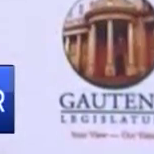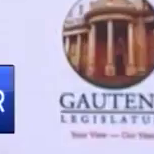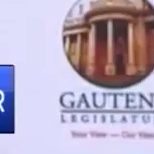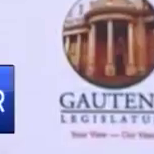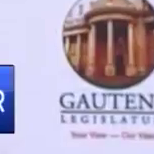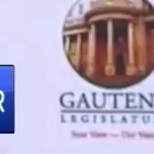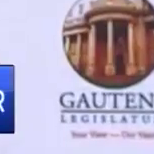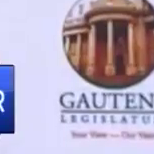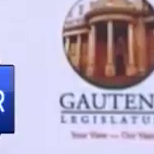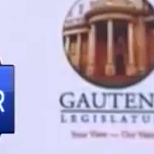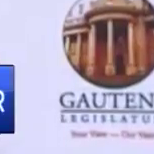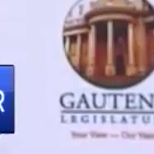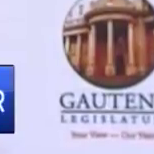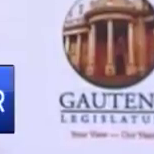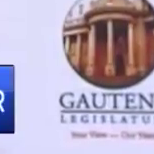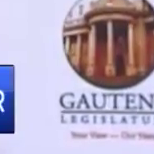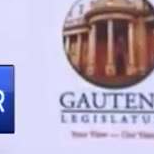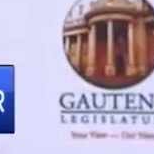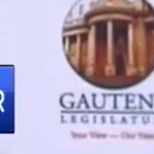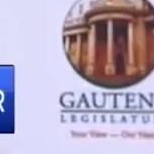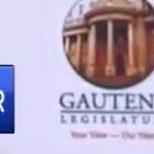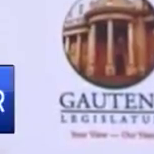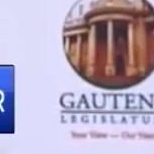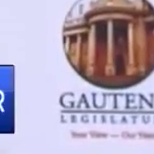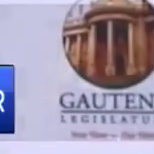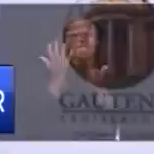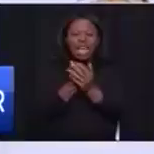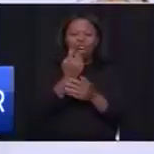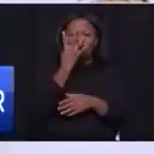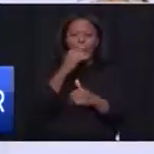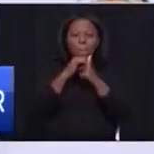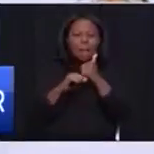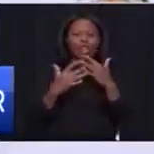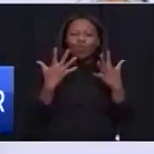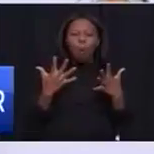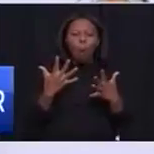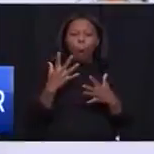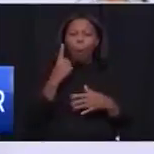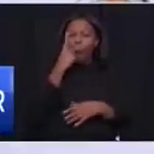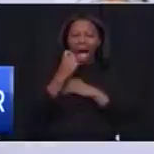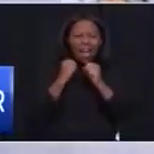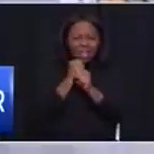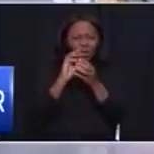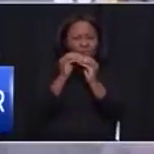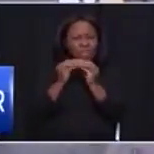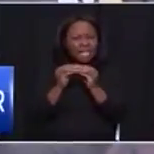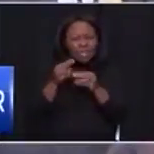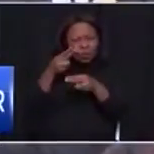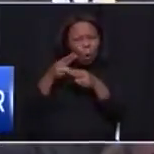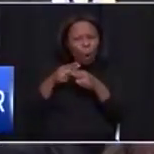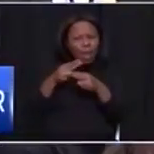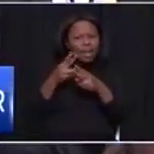the spot. Sometimes it takes four months or even a year to fix a toilet in a government